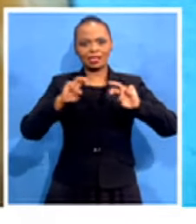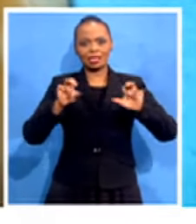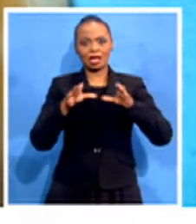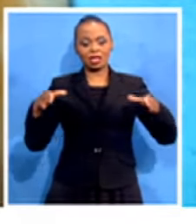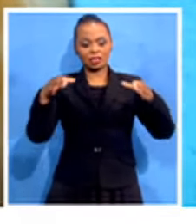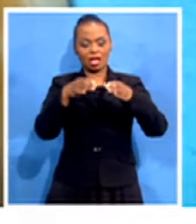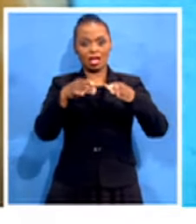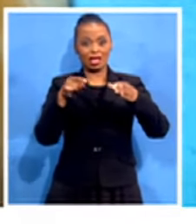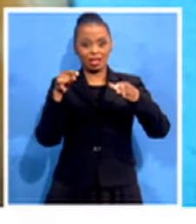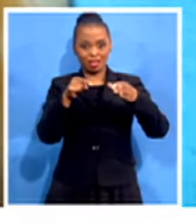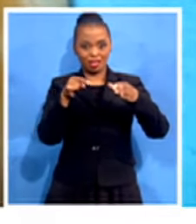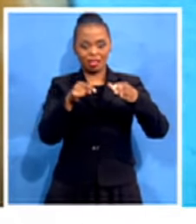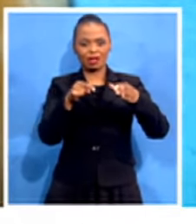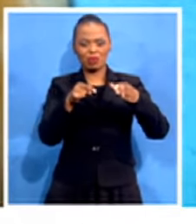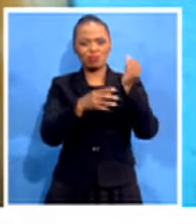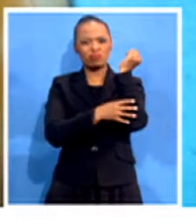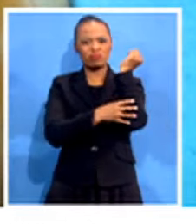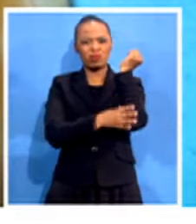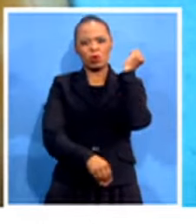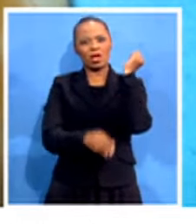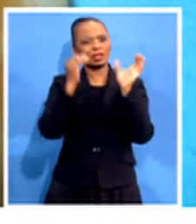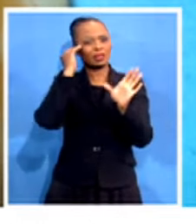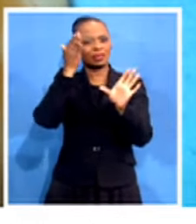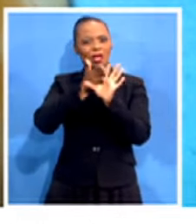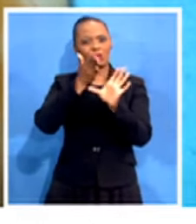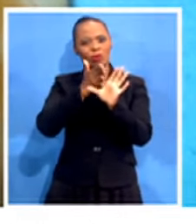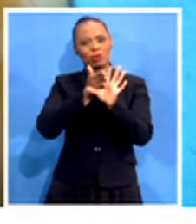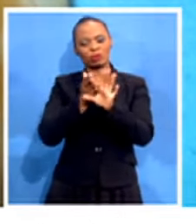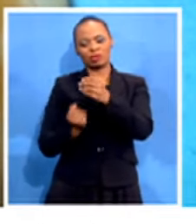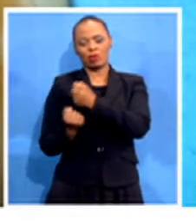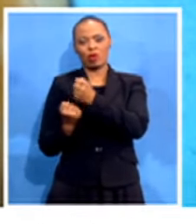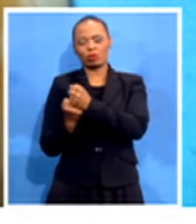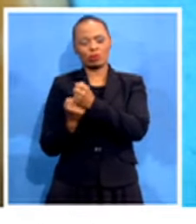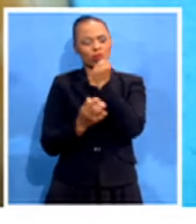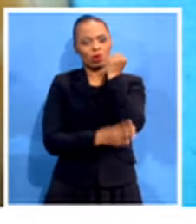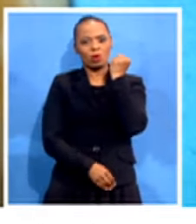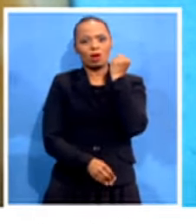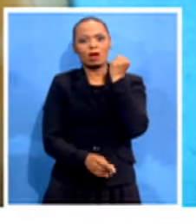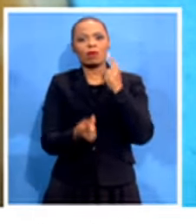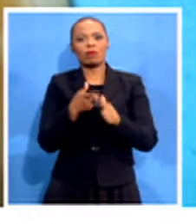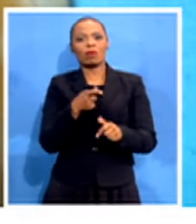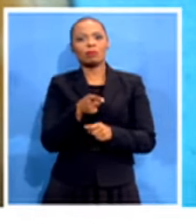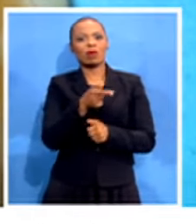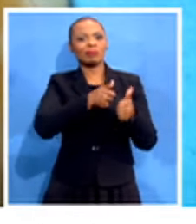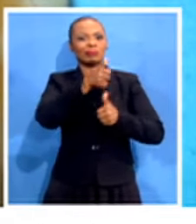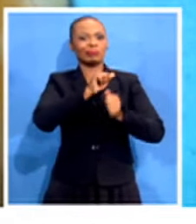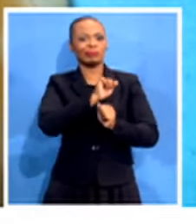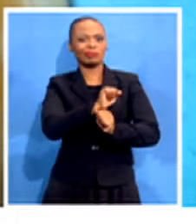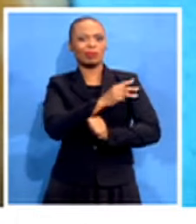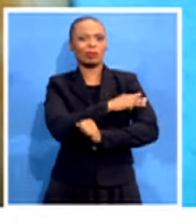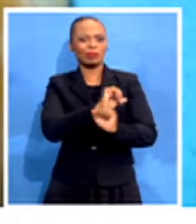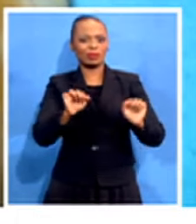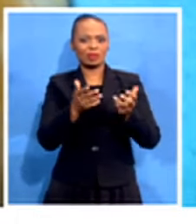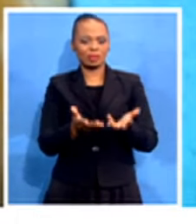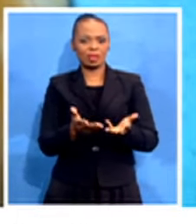there was very poor psychosocial support by the employers. And I'm just putting